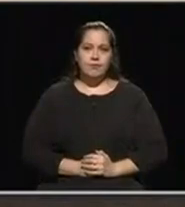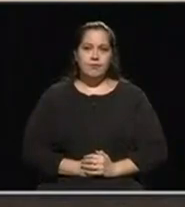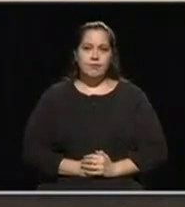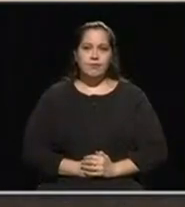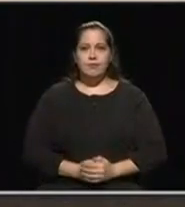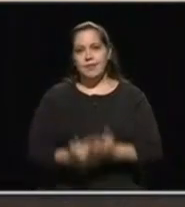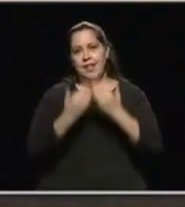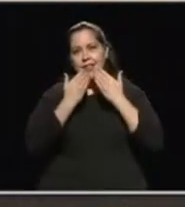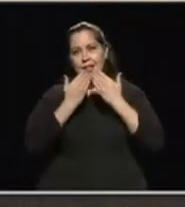Thank you. Thanks, everybody.